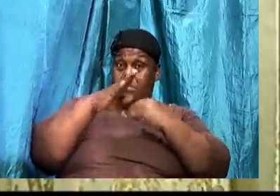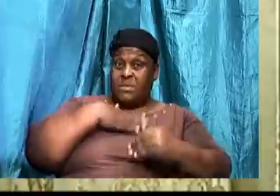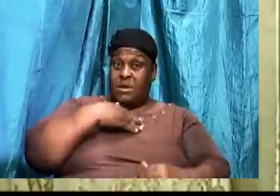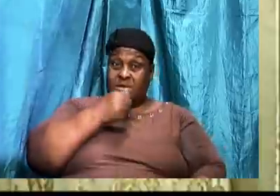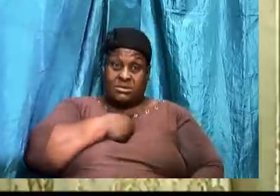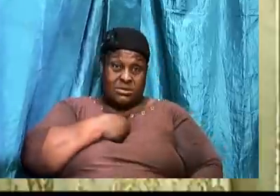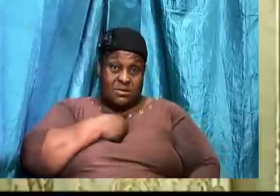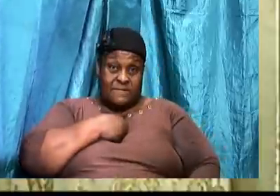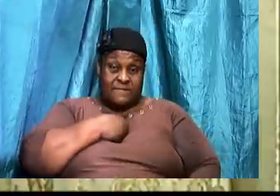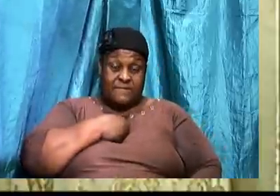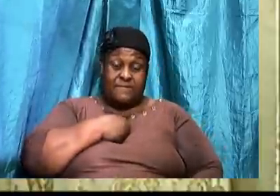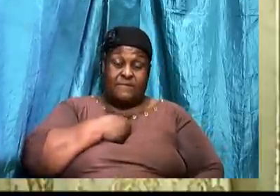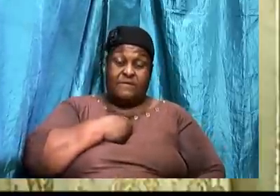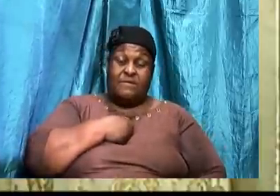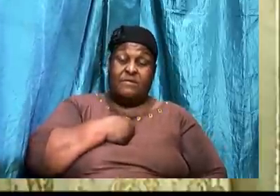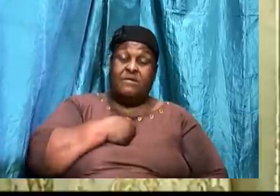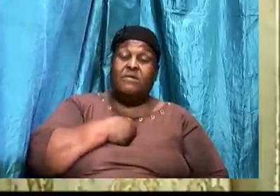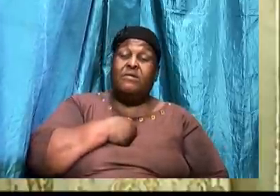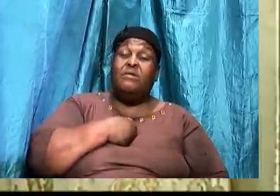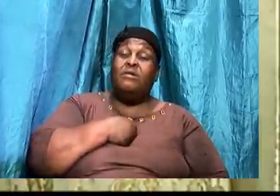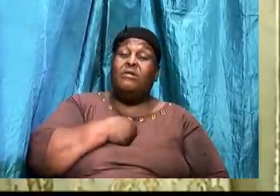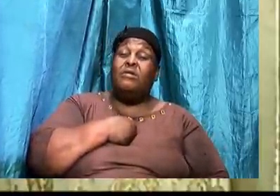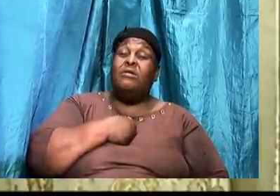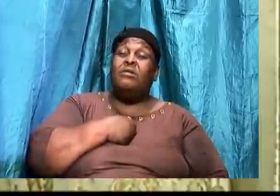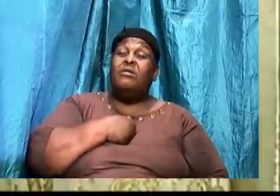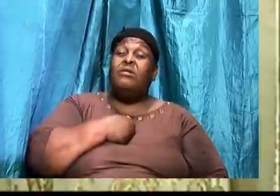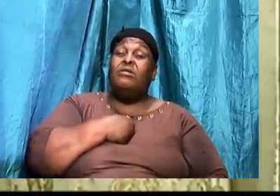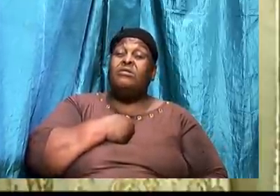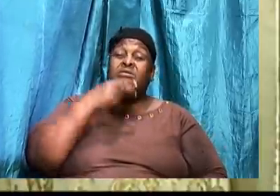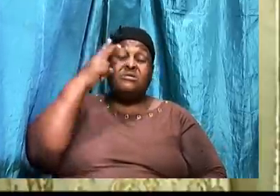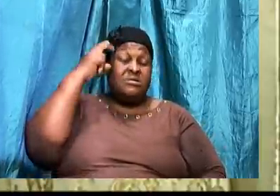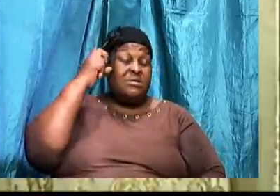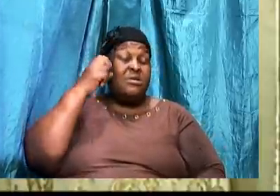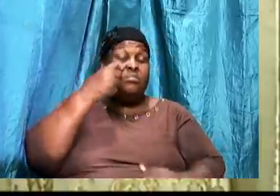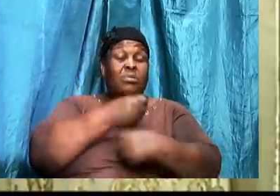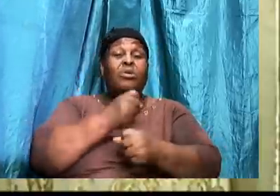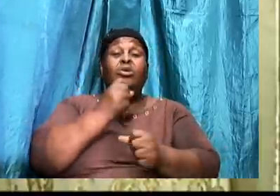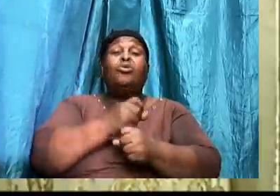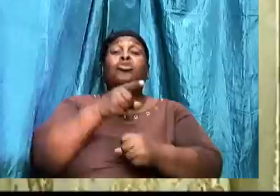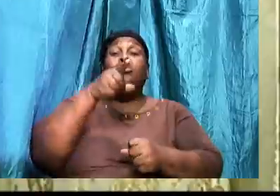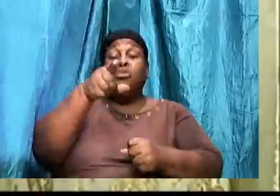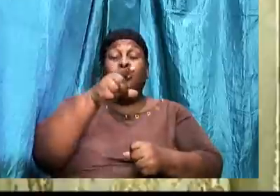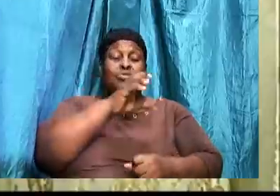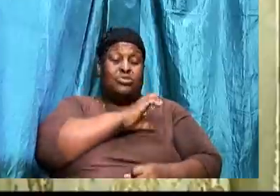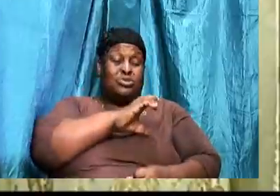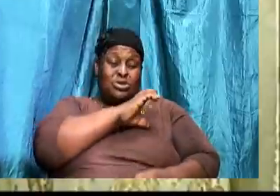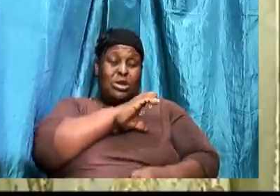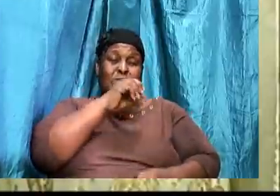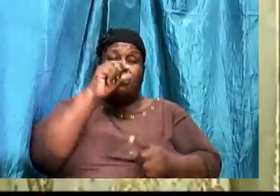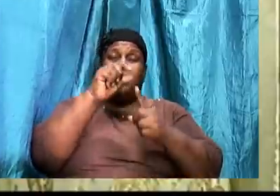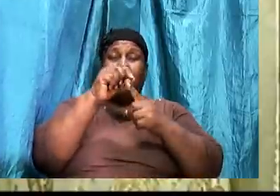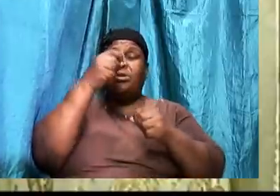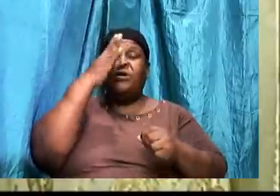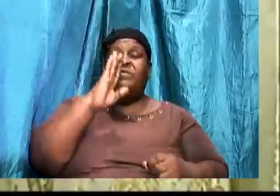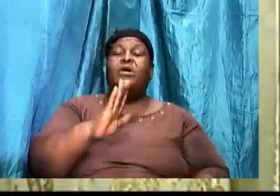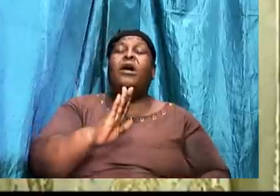on it. He will cause you. To challenge the word of God. If he can get you. To challenge the word of God. Just